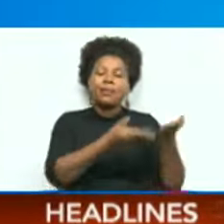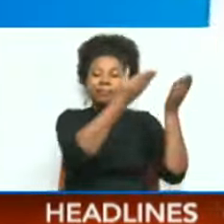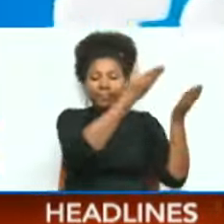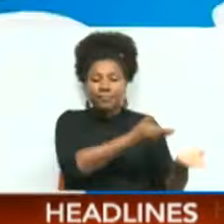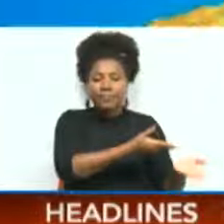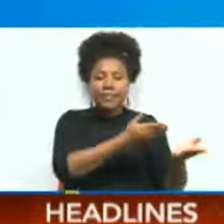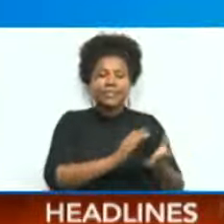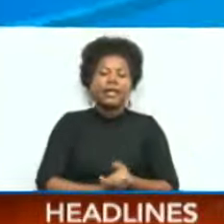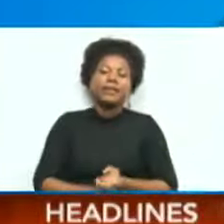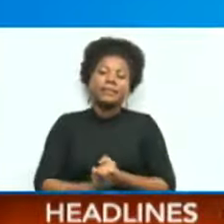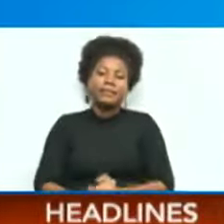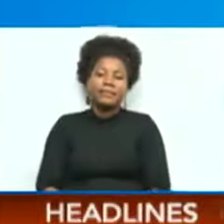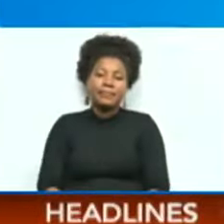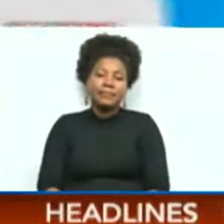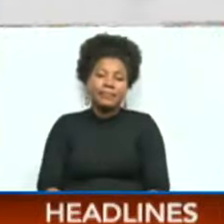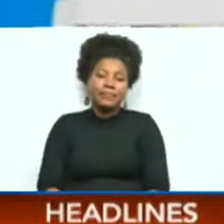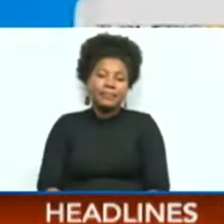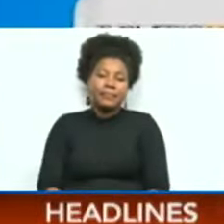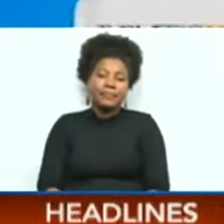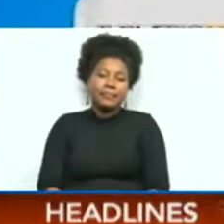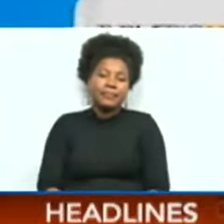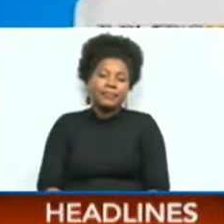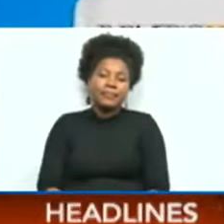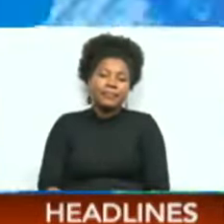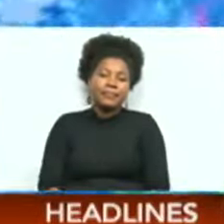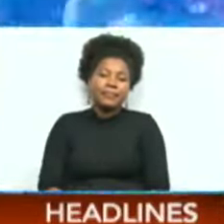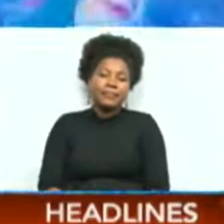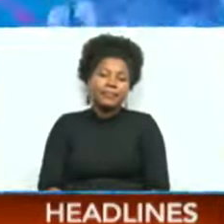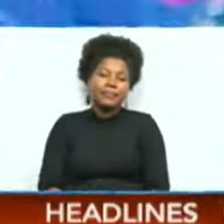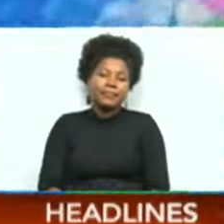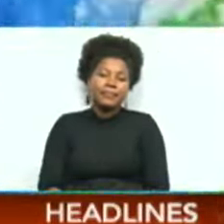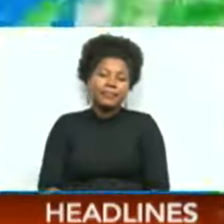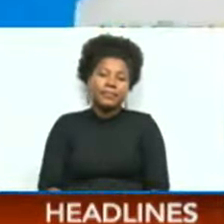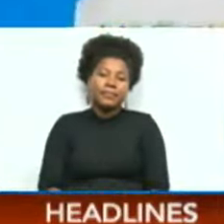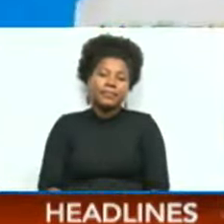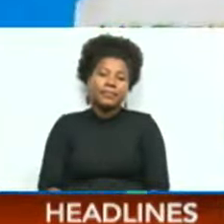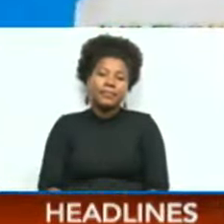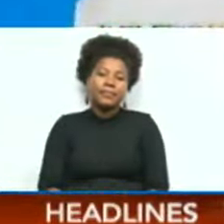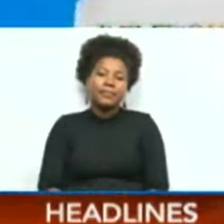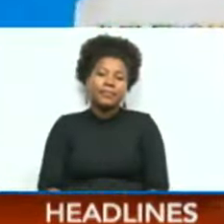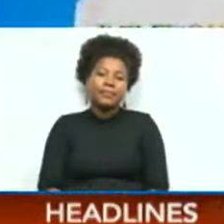brought to you by Xcel Health TT, the official supplement of the CPL.